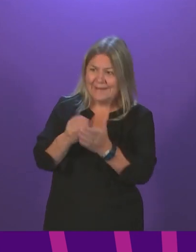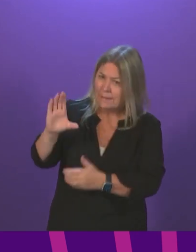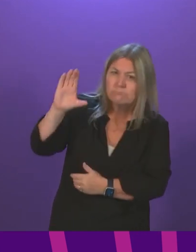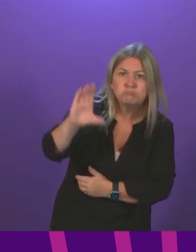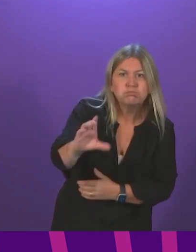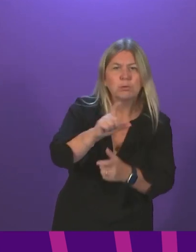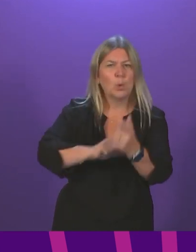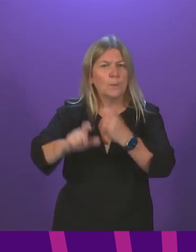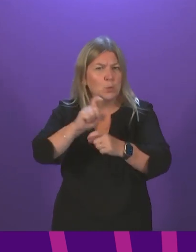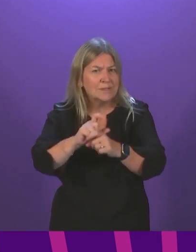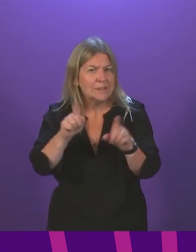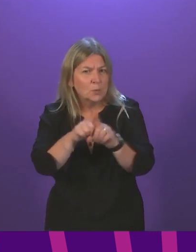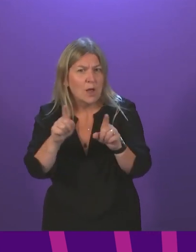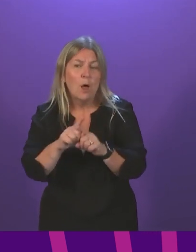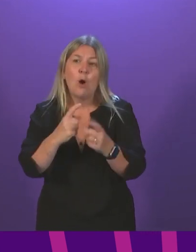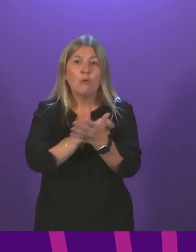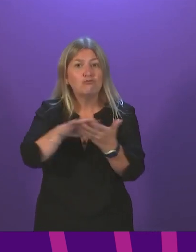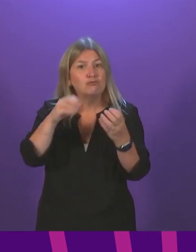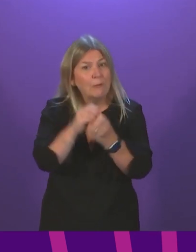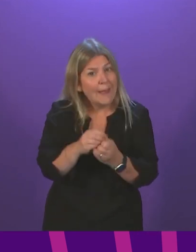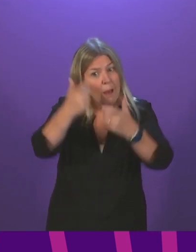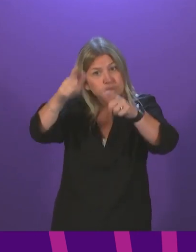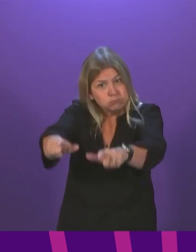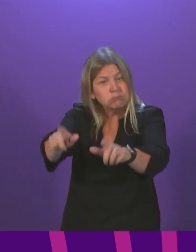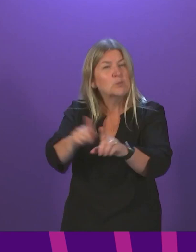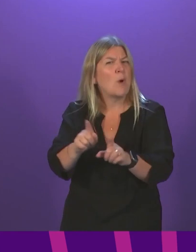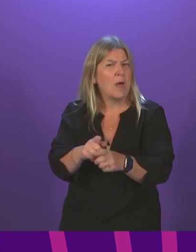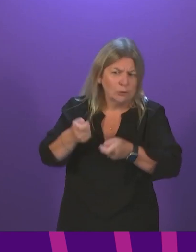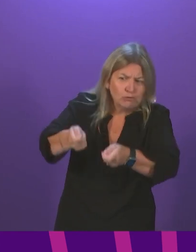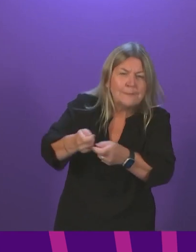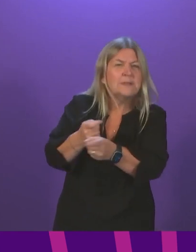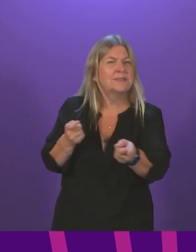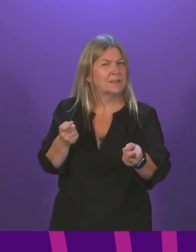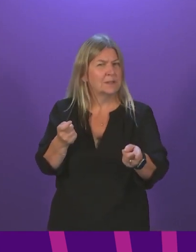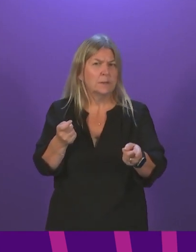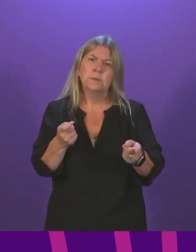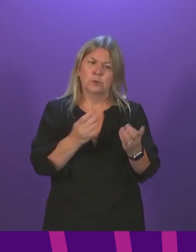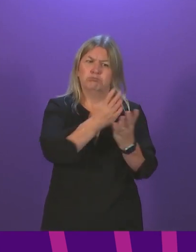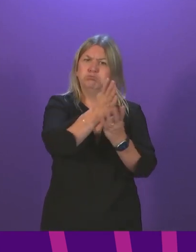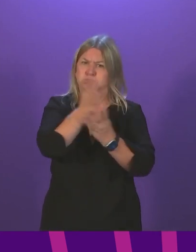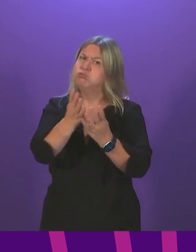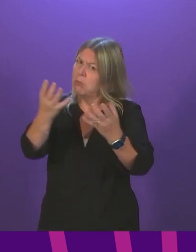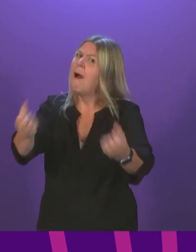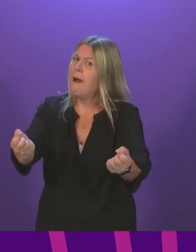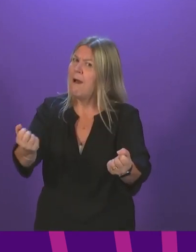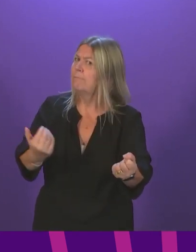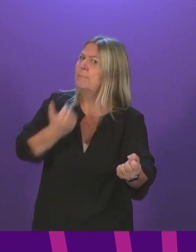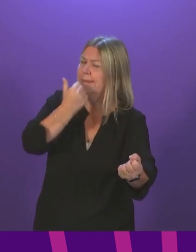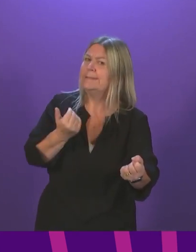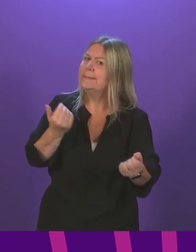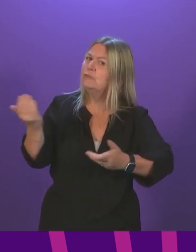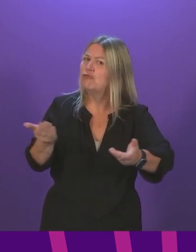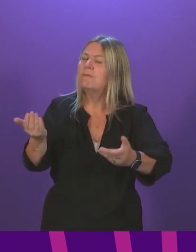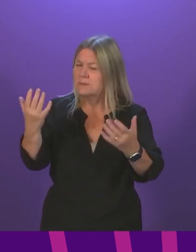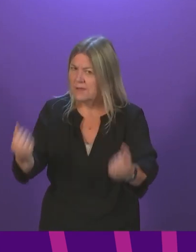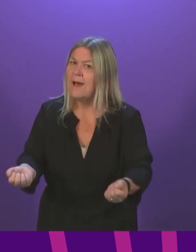funding for rehabilitation, including residential rehabilitation. We will continue to take the action that is necessary to bear down on